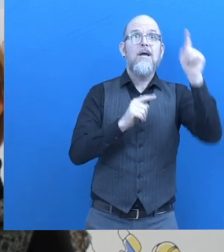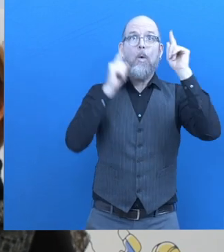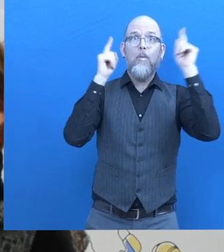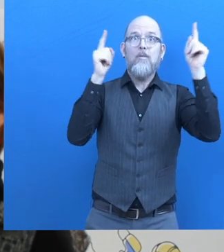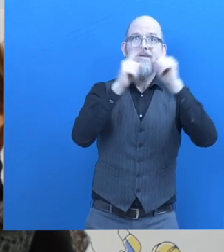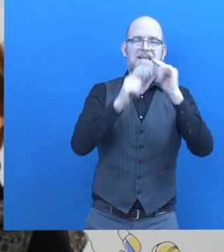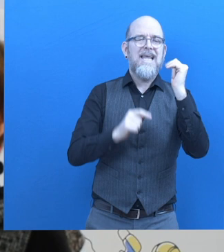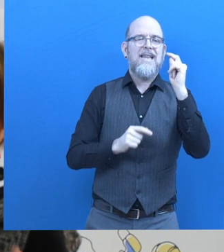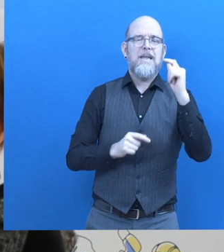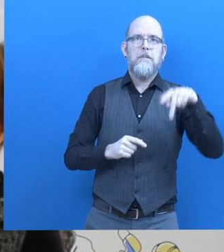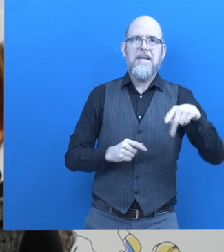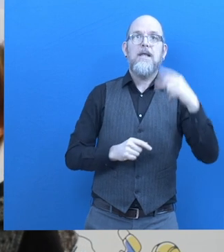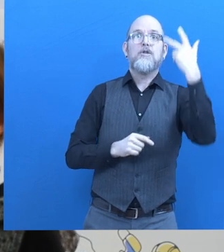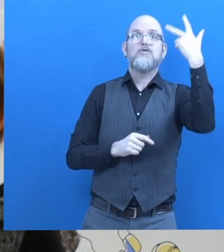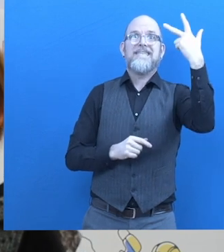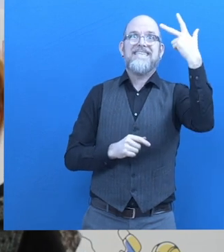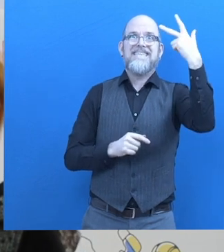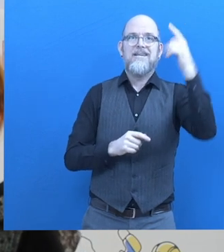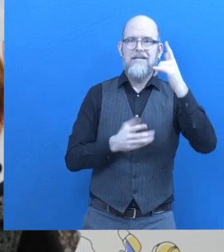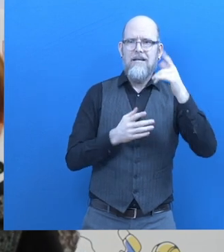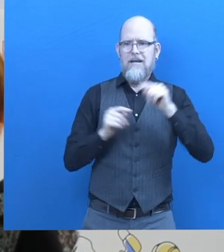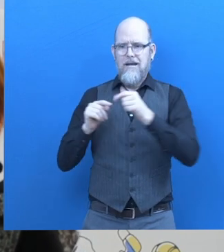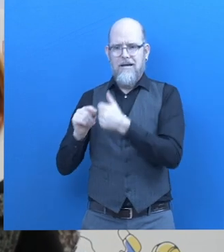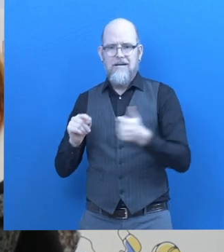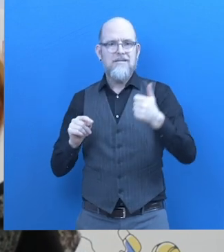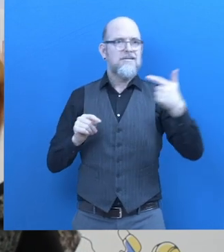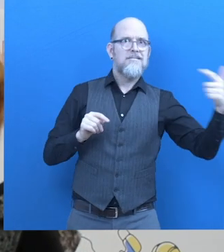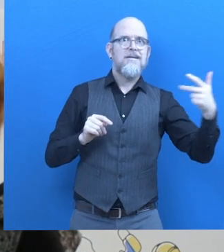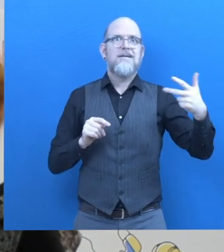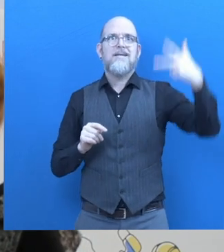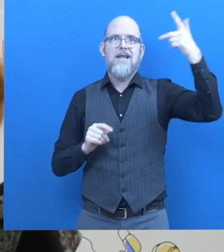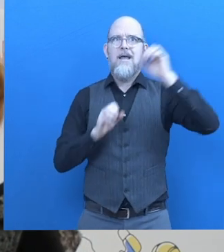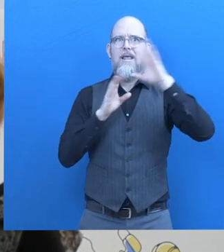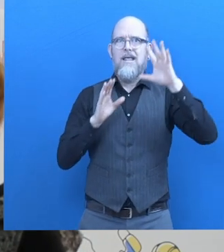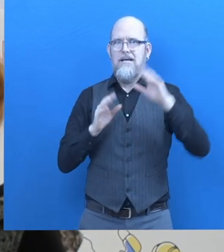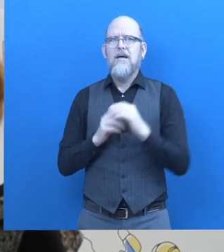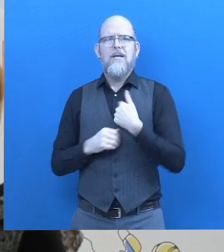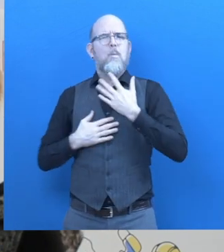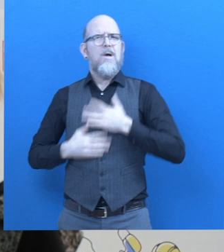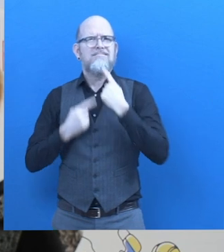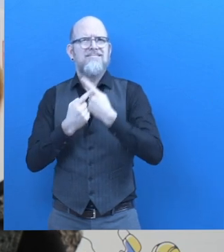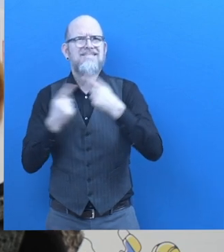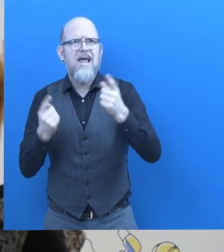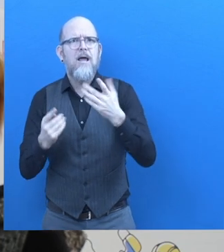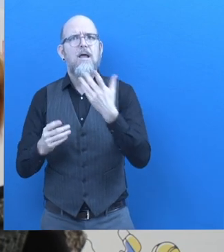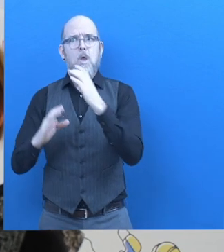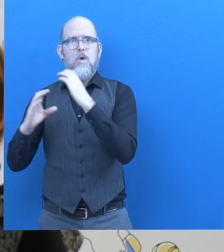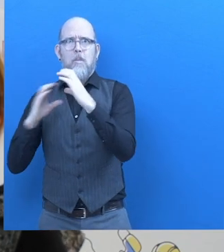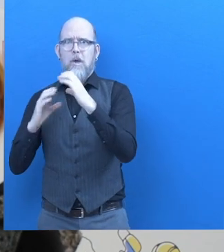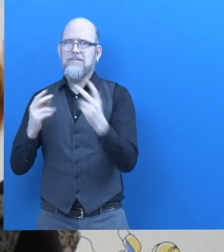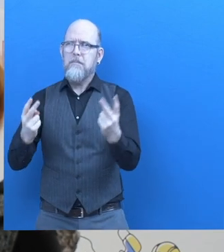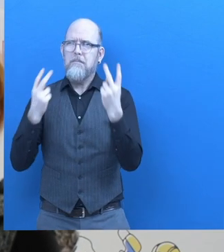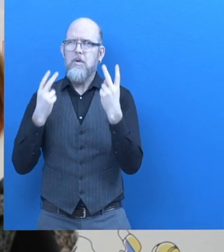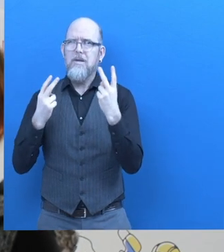communication between secondary schools and the university. However, I want to say that the idea is to